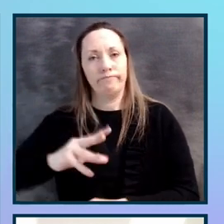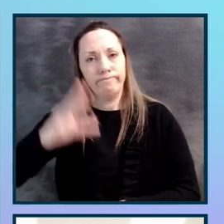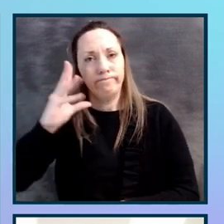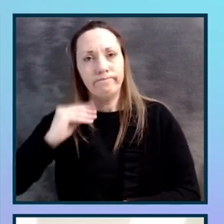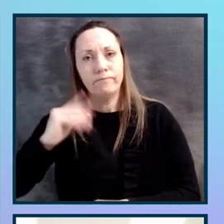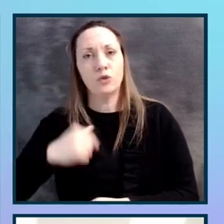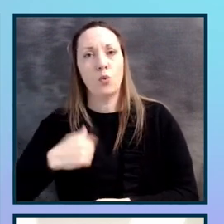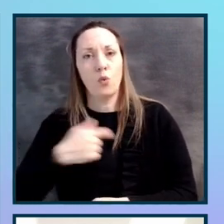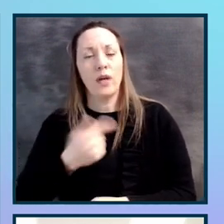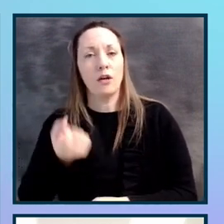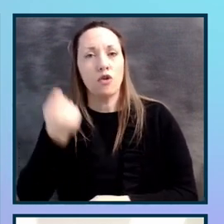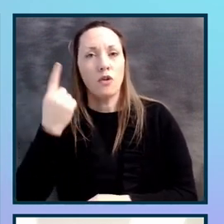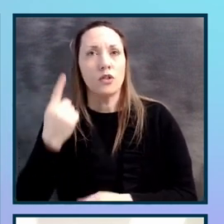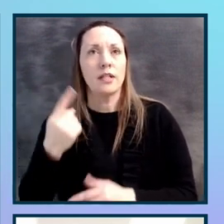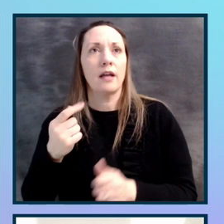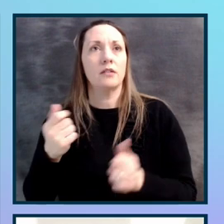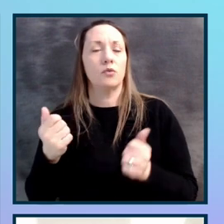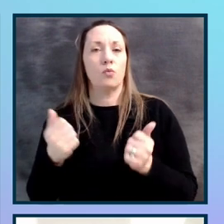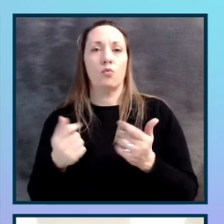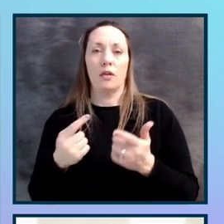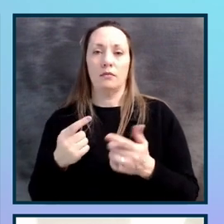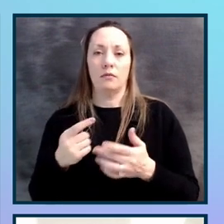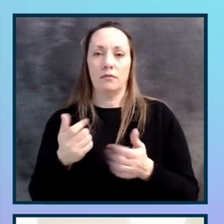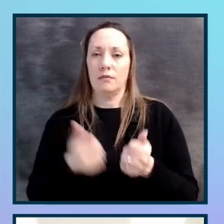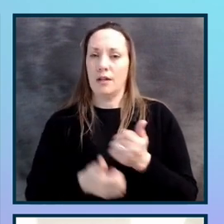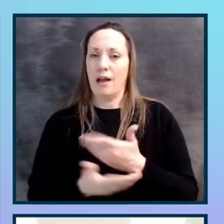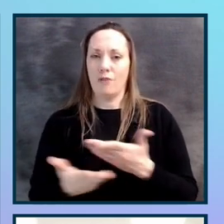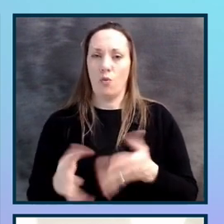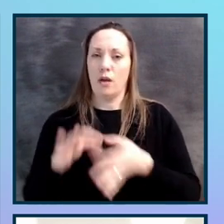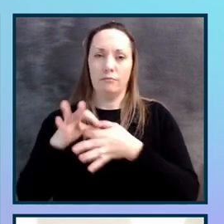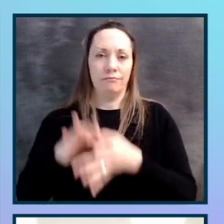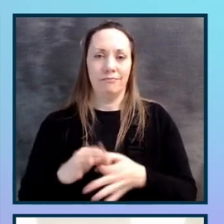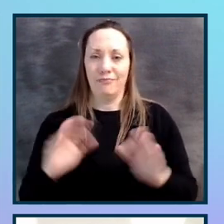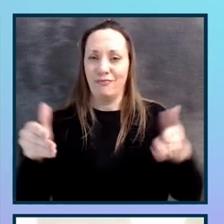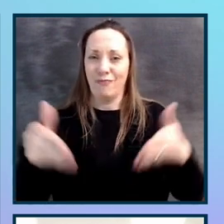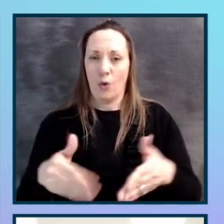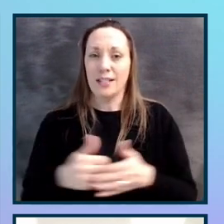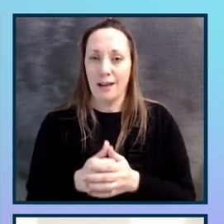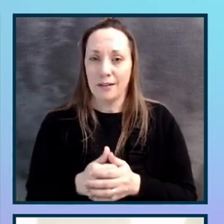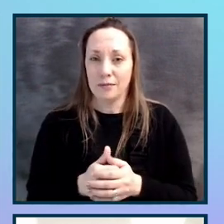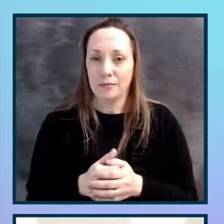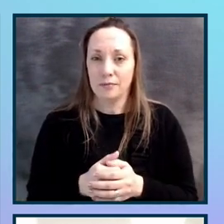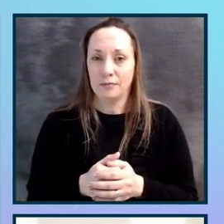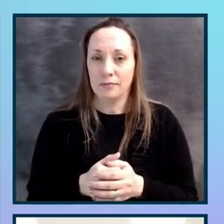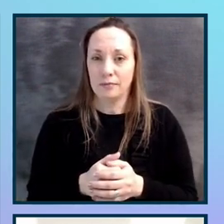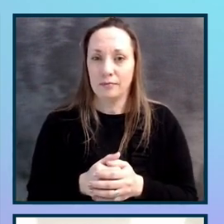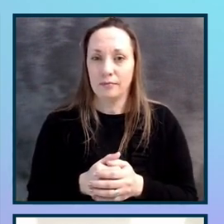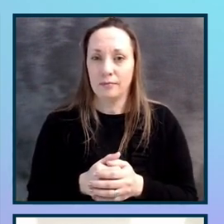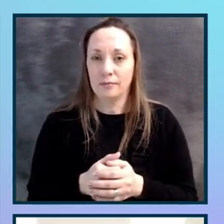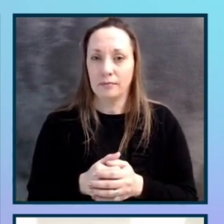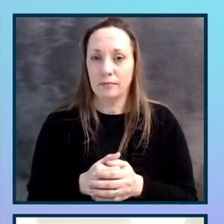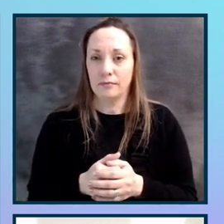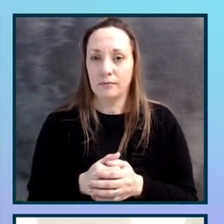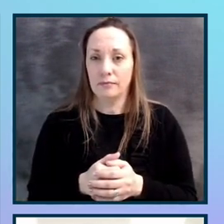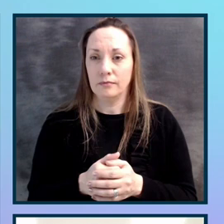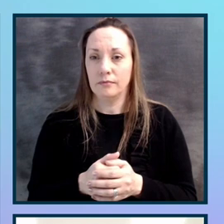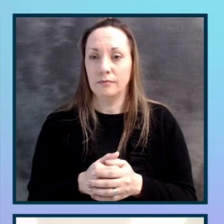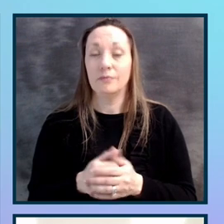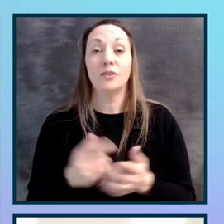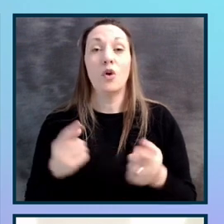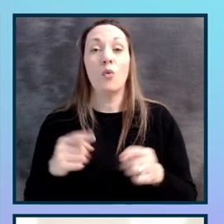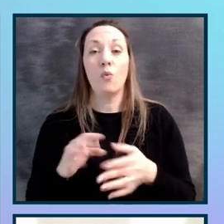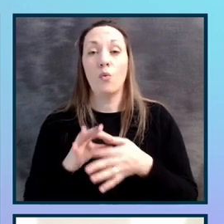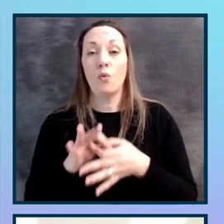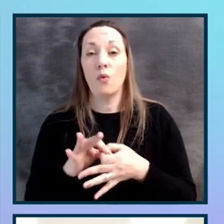our current conformance level was against WCAG. So then we spent... So by the time we got to